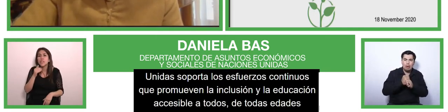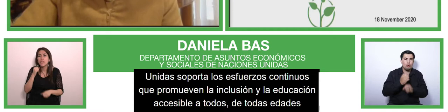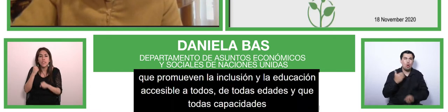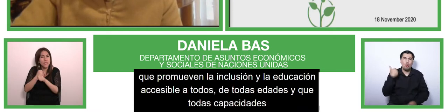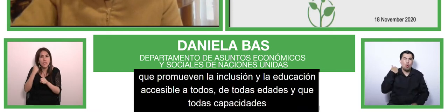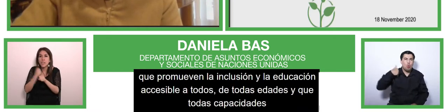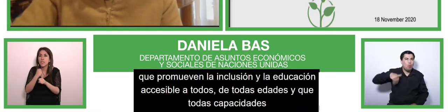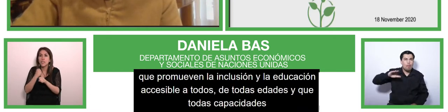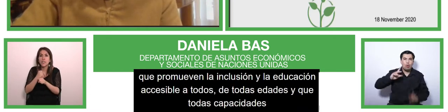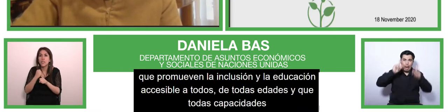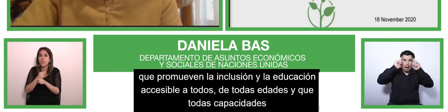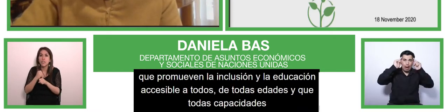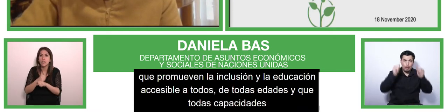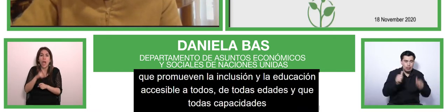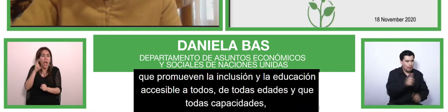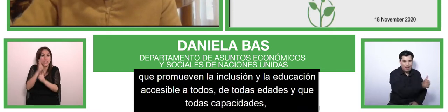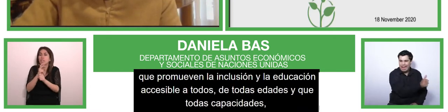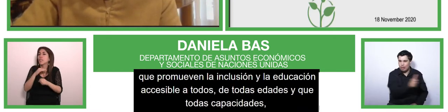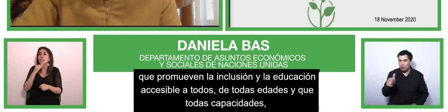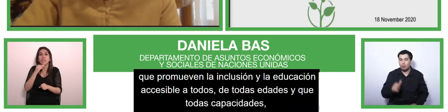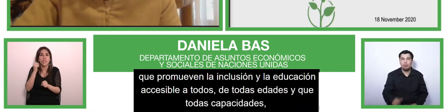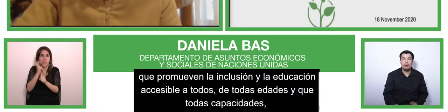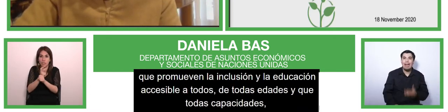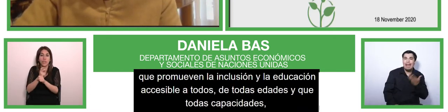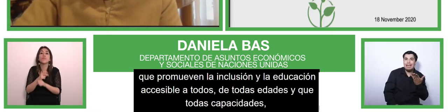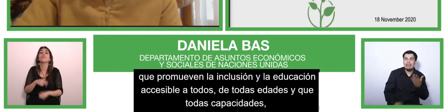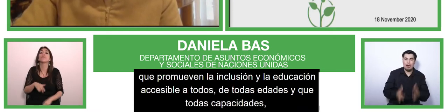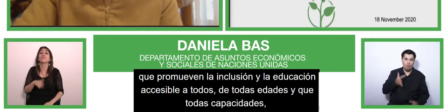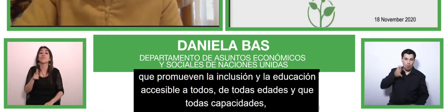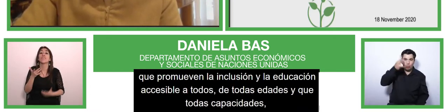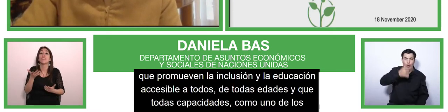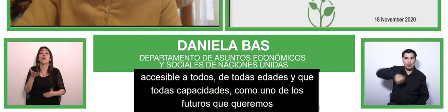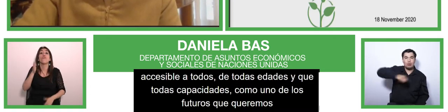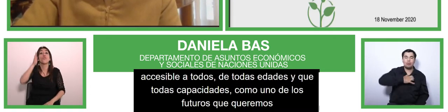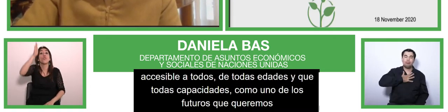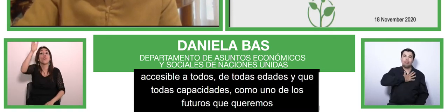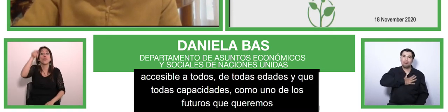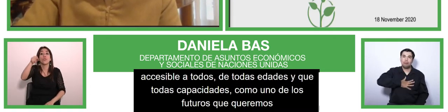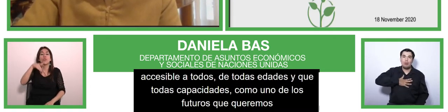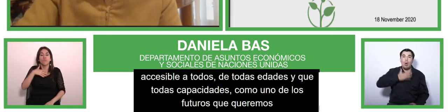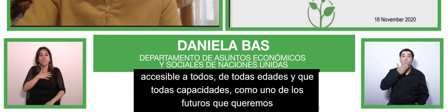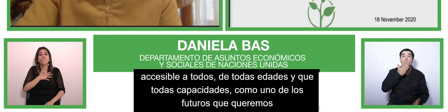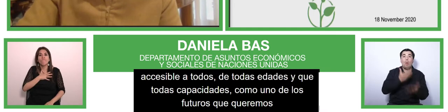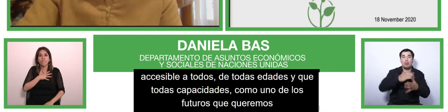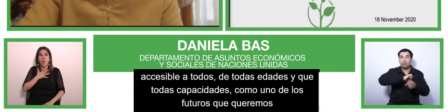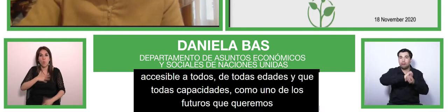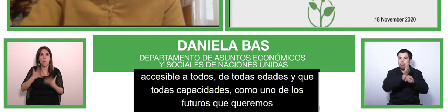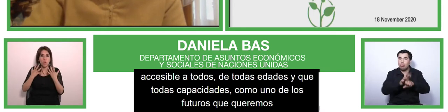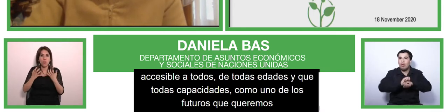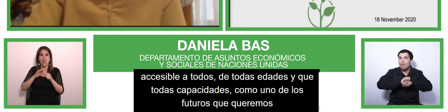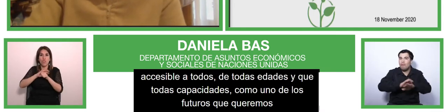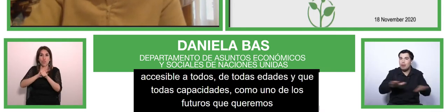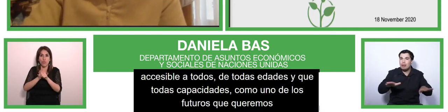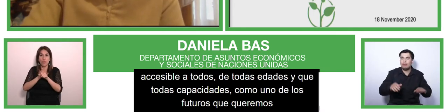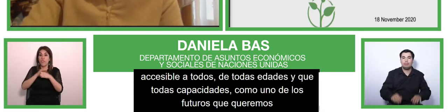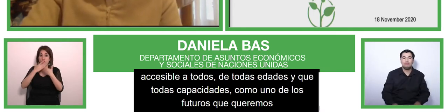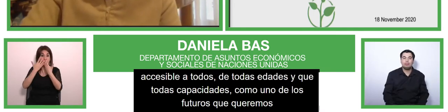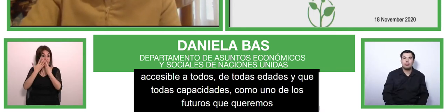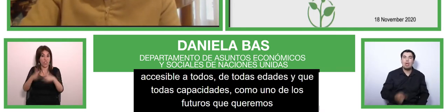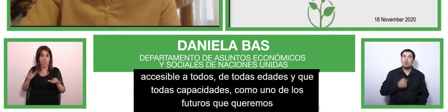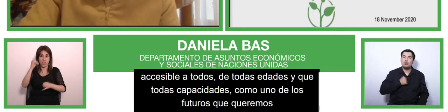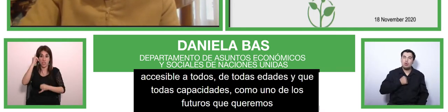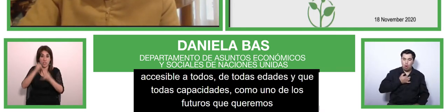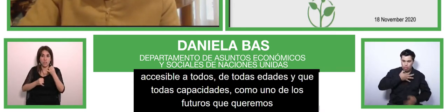post covid 19. i have to admit that i was personally touched